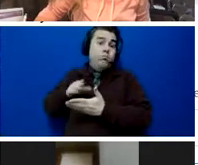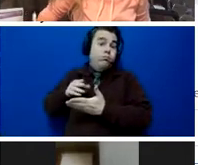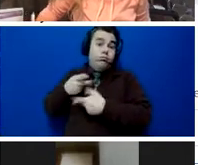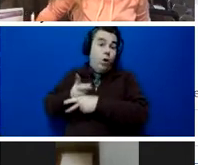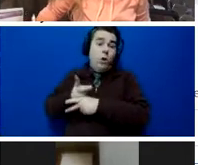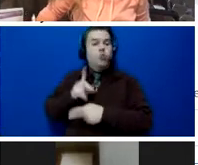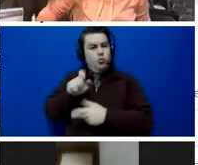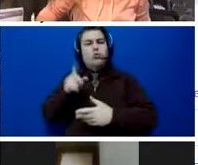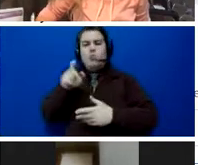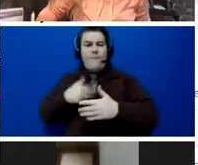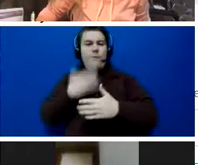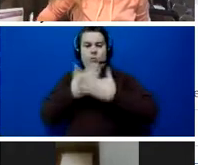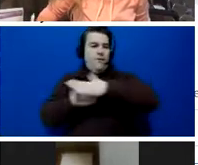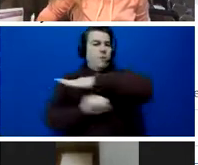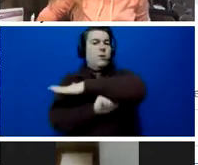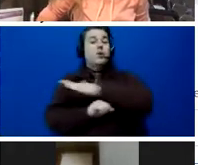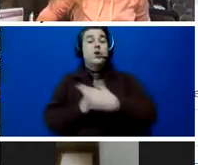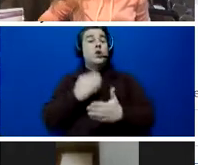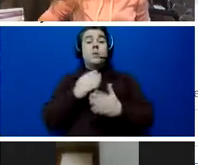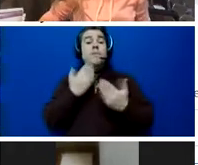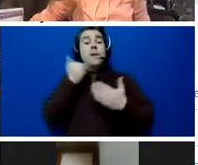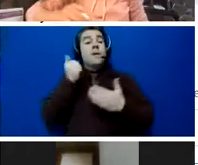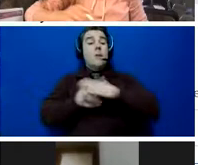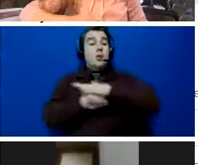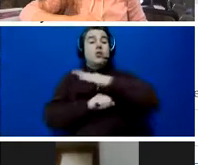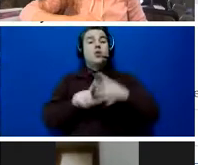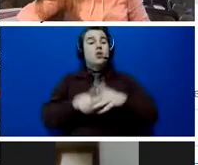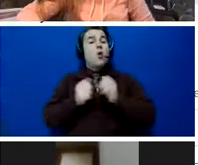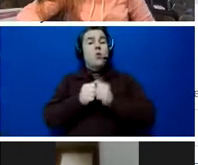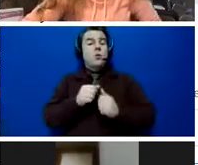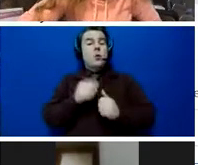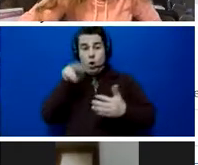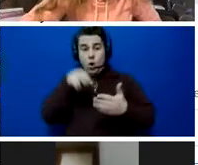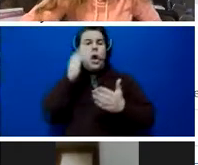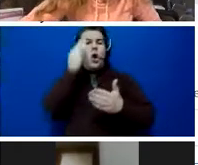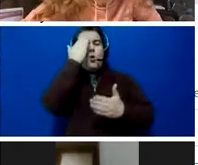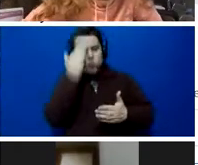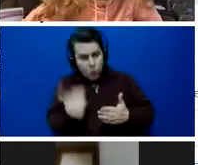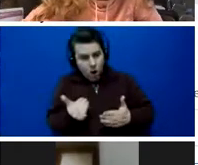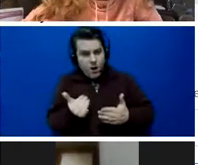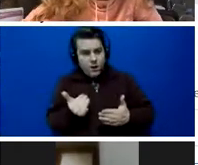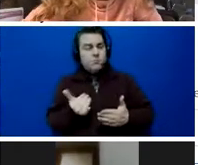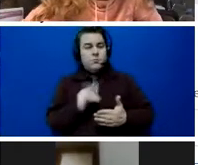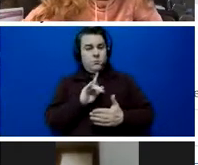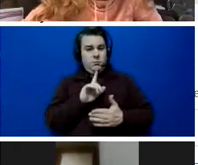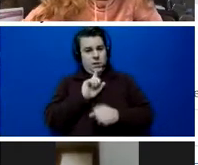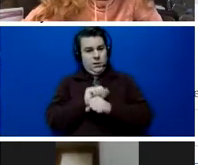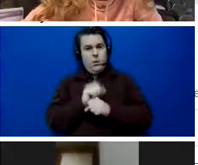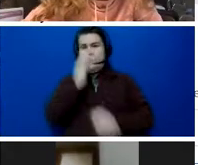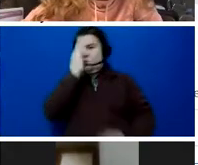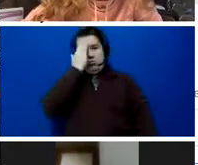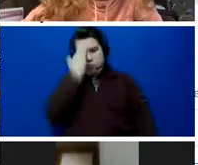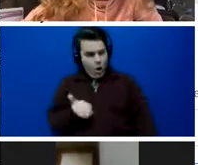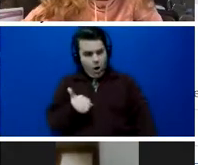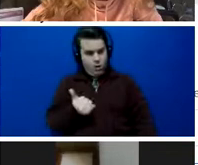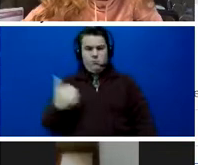And the firm's foundation starts with really taking a look at why. Like legitimately, why? Why am